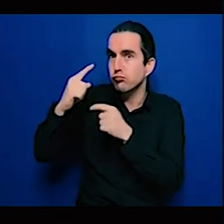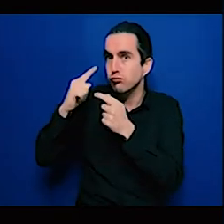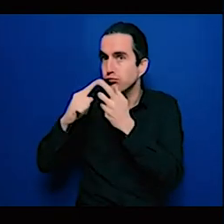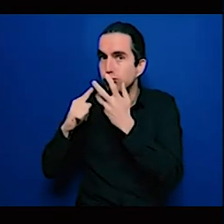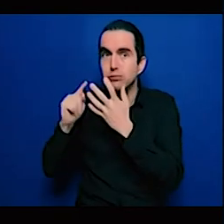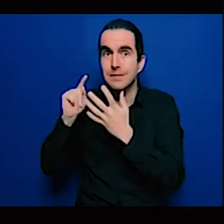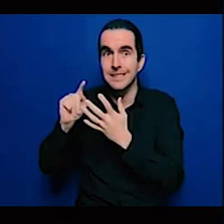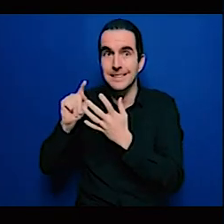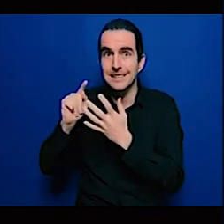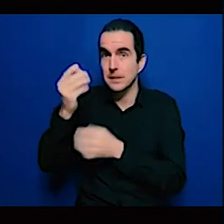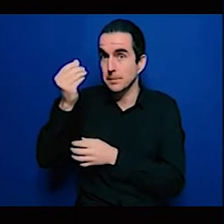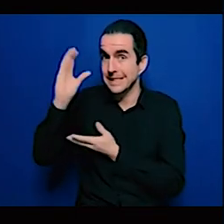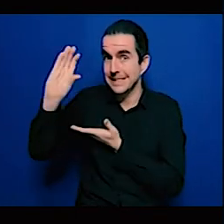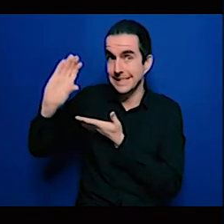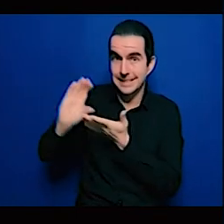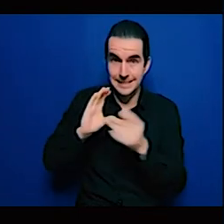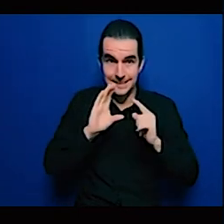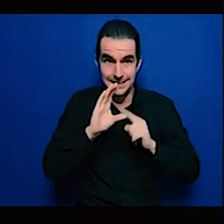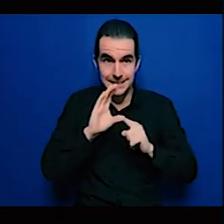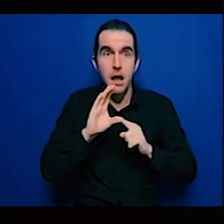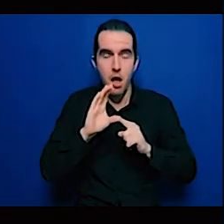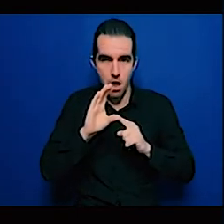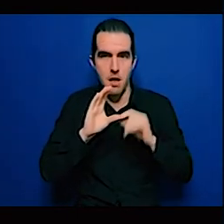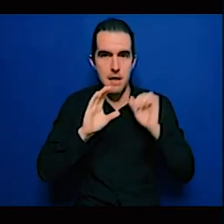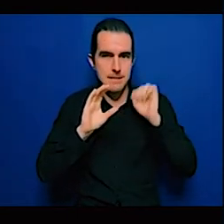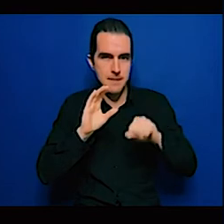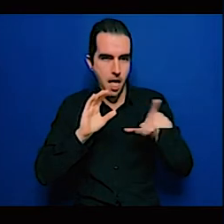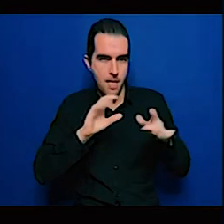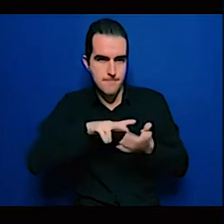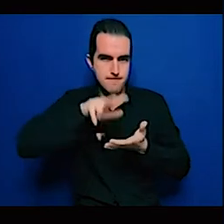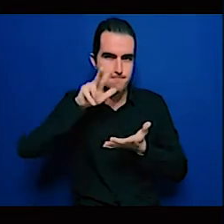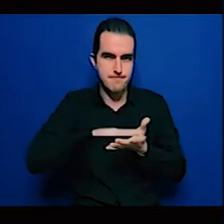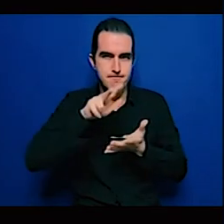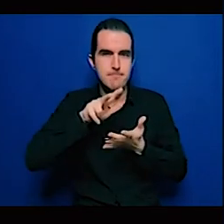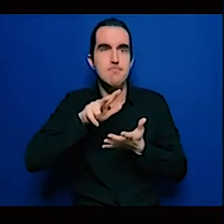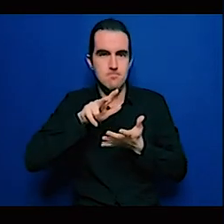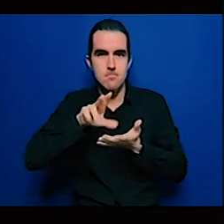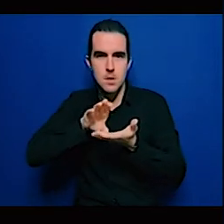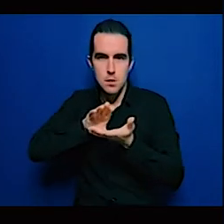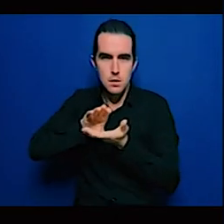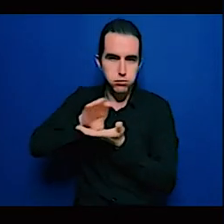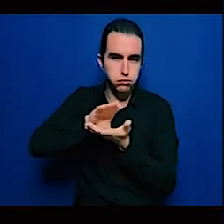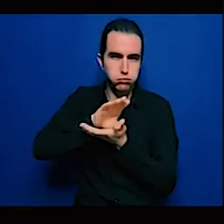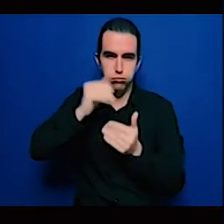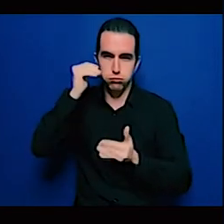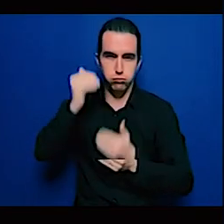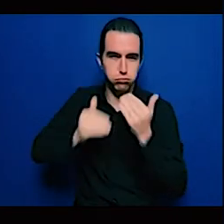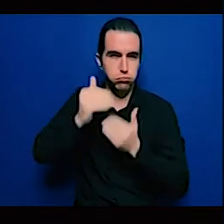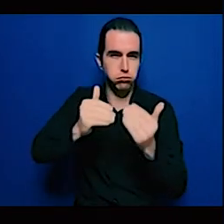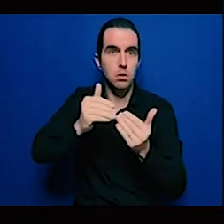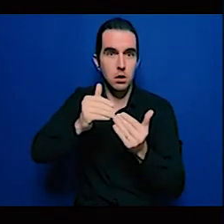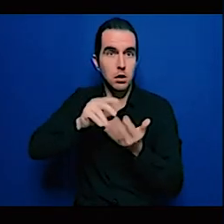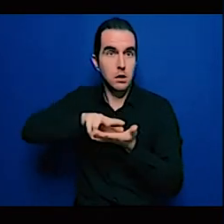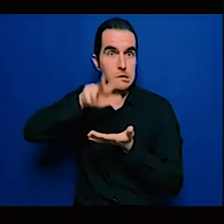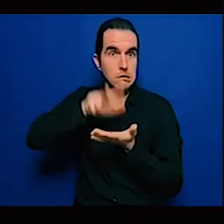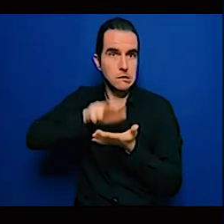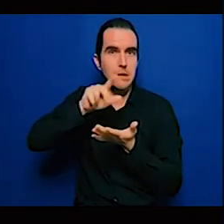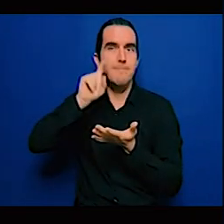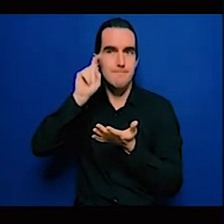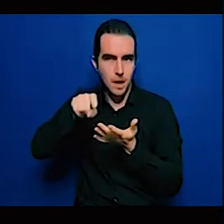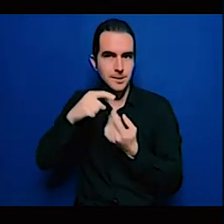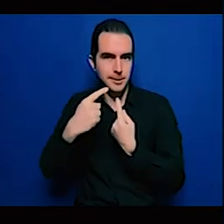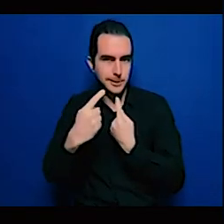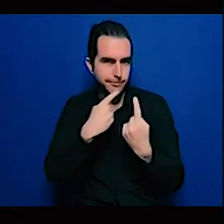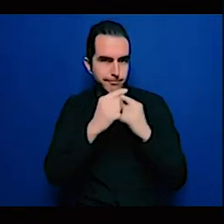and when they get the fund, they want to report to the Green Climate Fund. So,